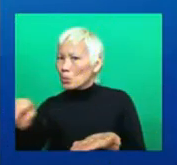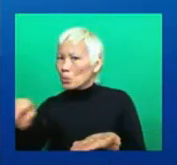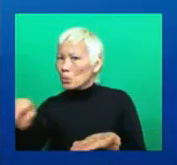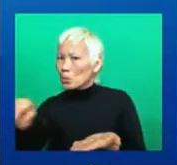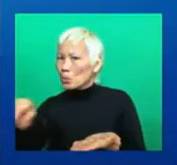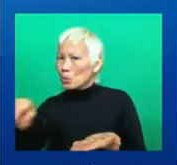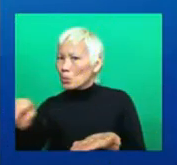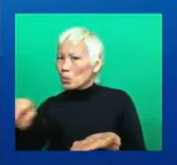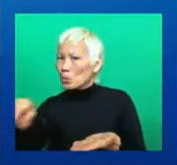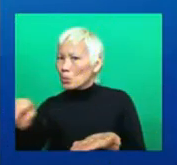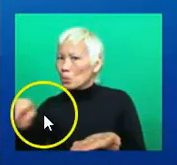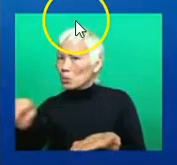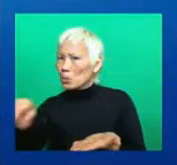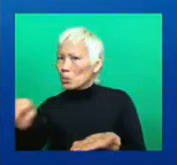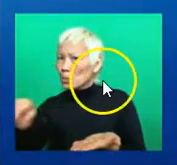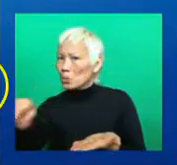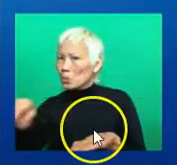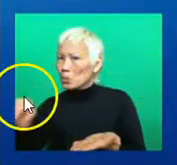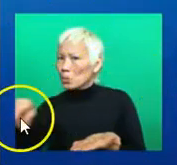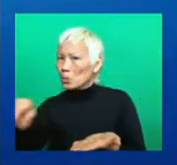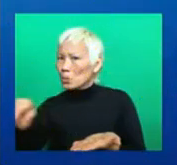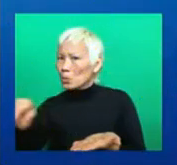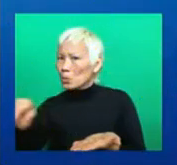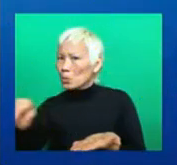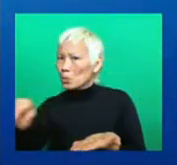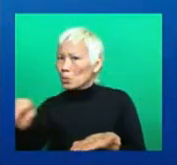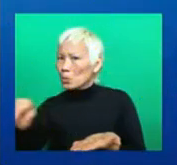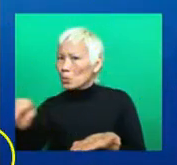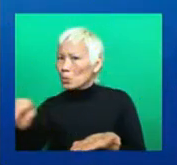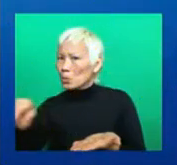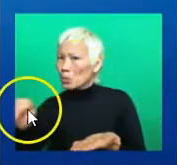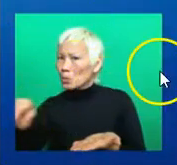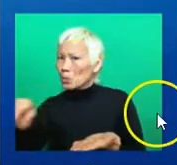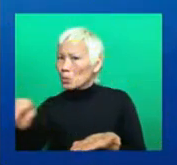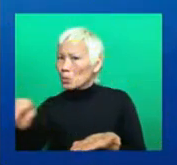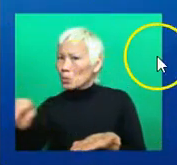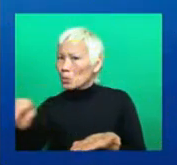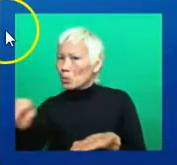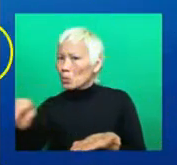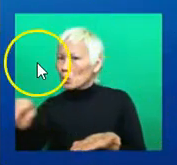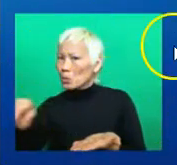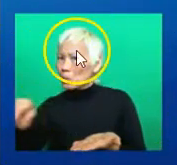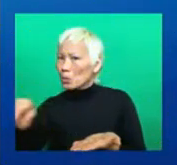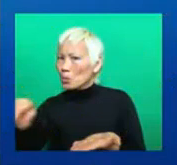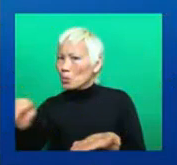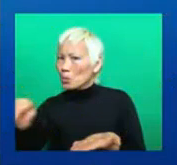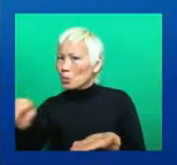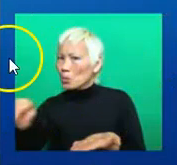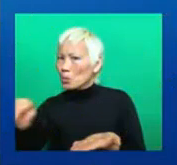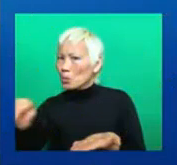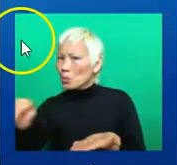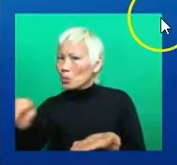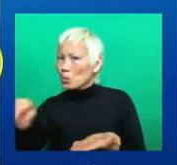uprightly The Lord said Who will stand up for me Against the evildoers Who will rise up for me Against the workers of iniquity